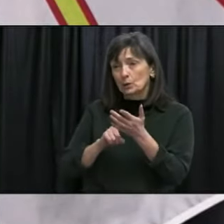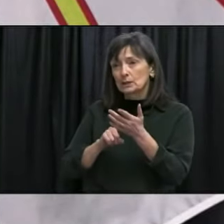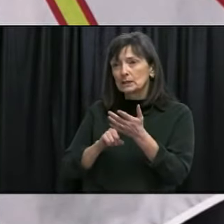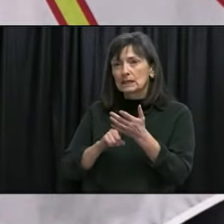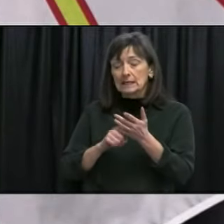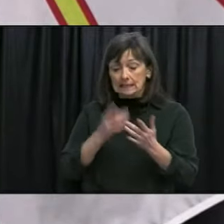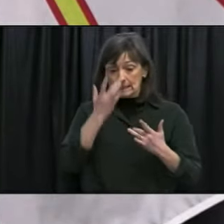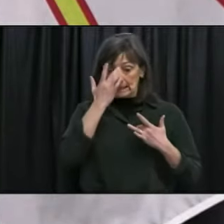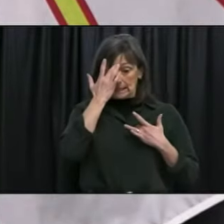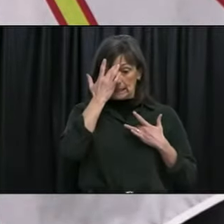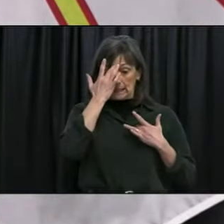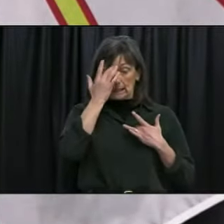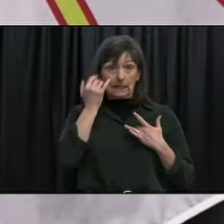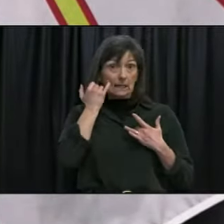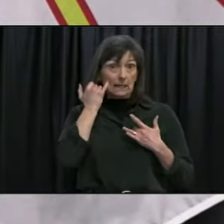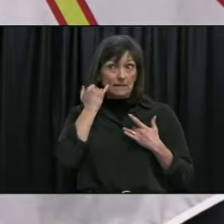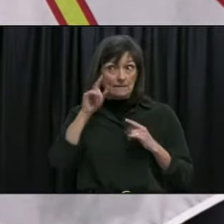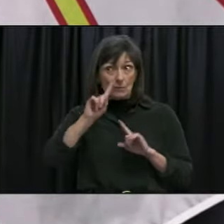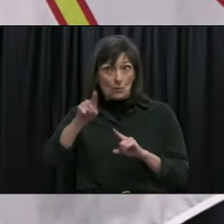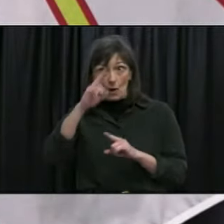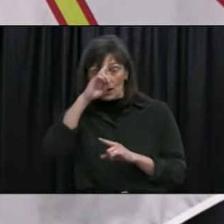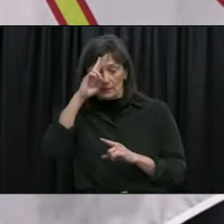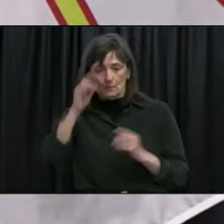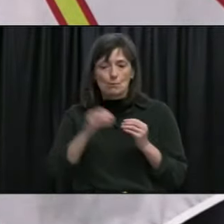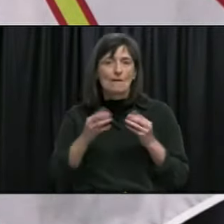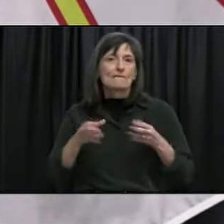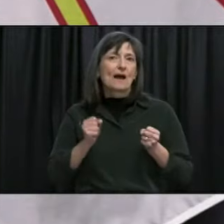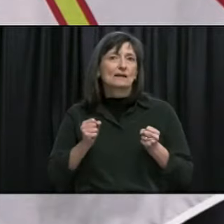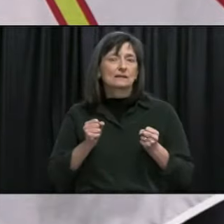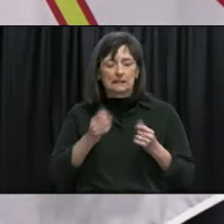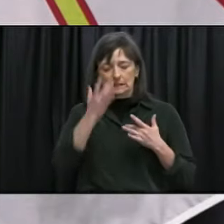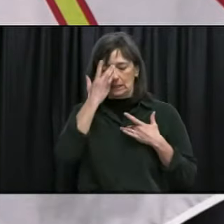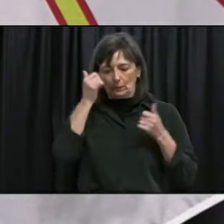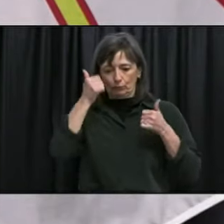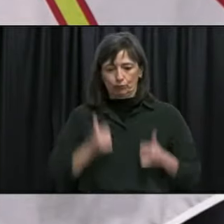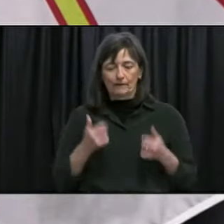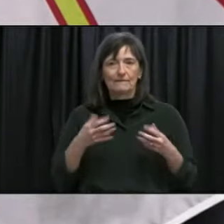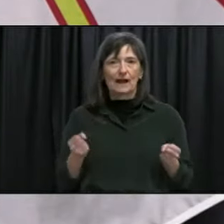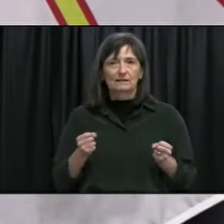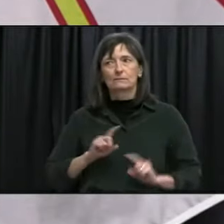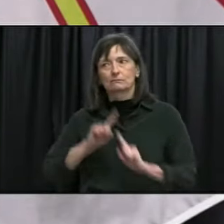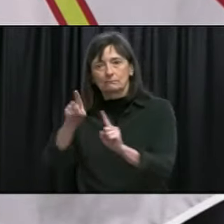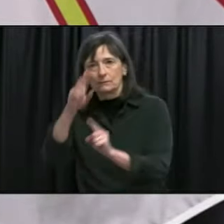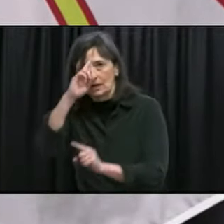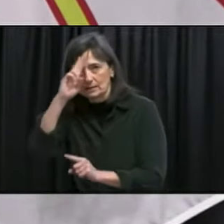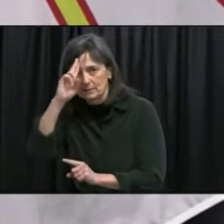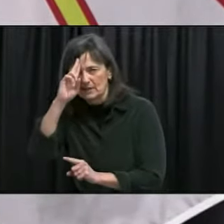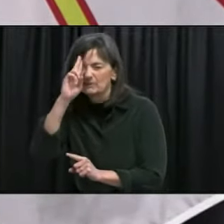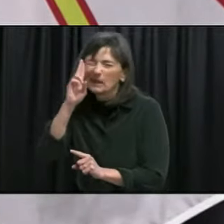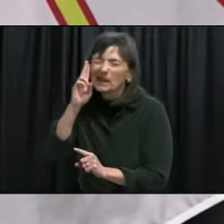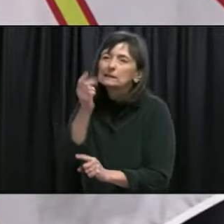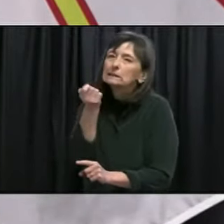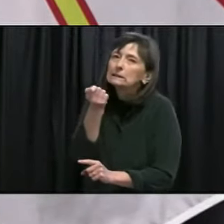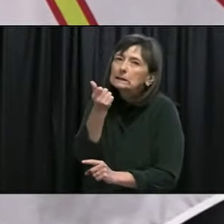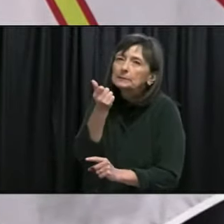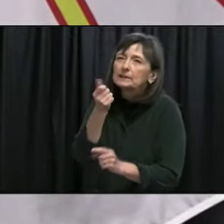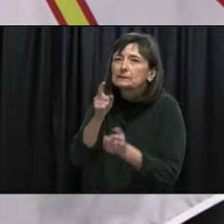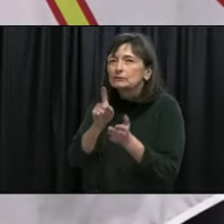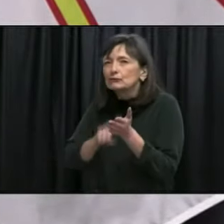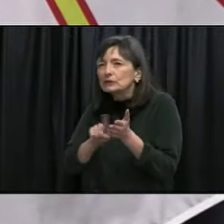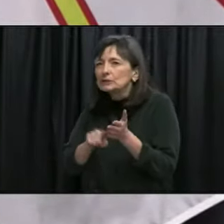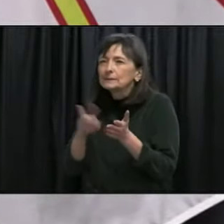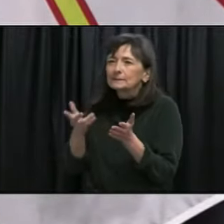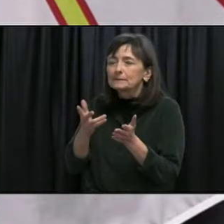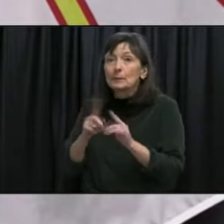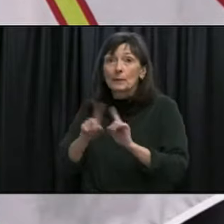quicker as well but that's somewhat anecdotal because our experience is somewhat limited but in following the